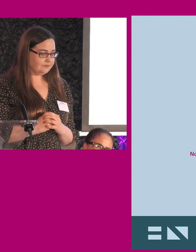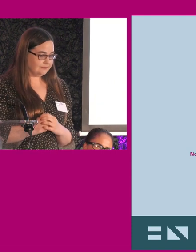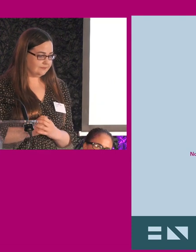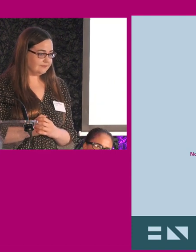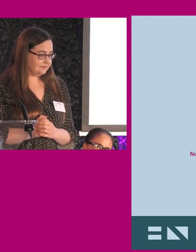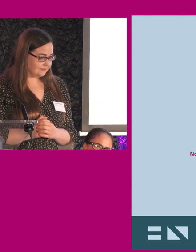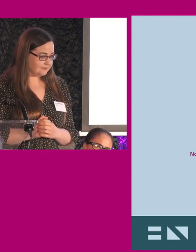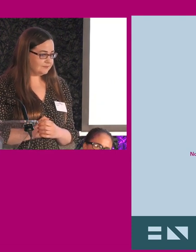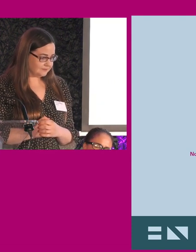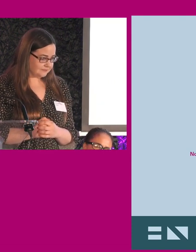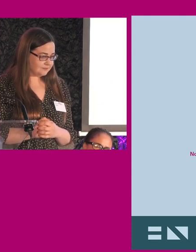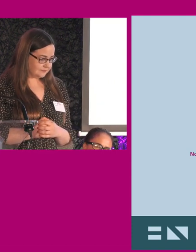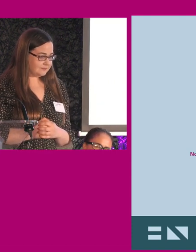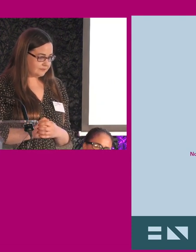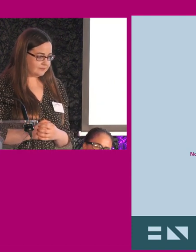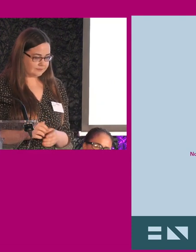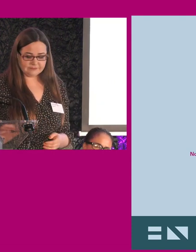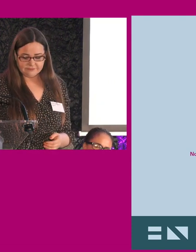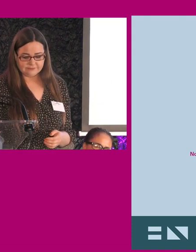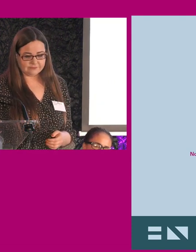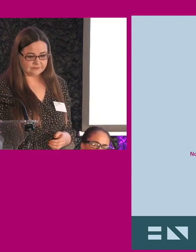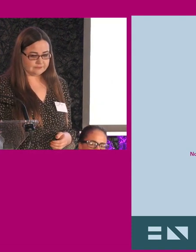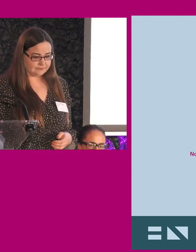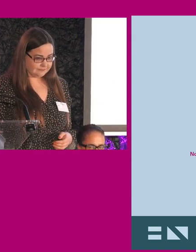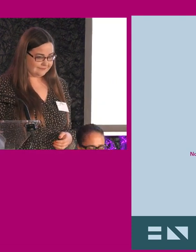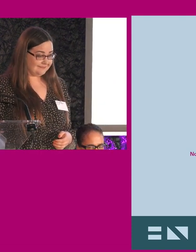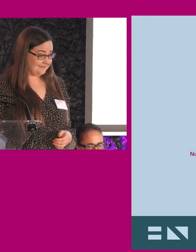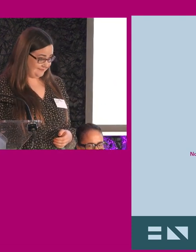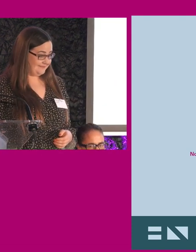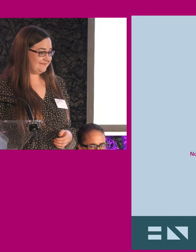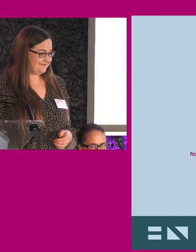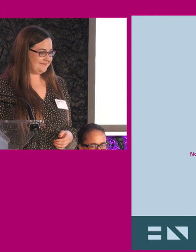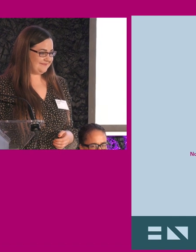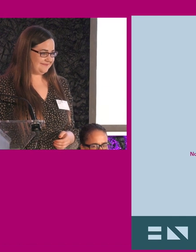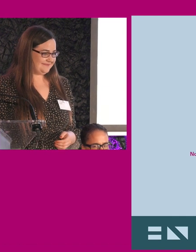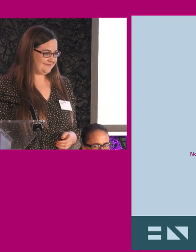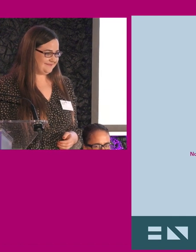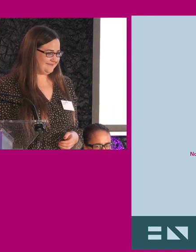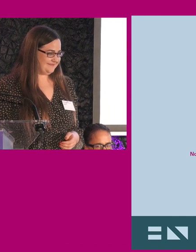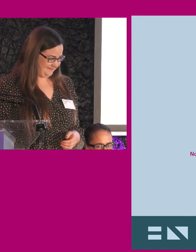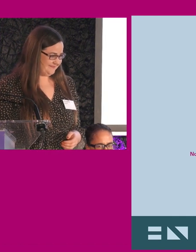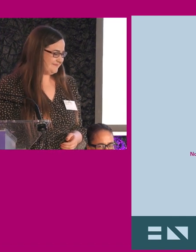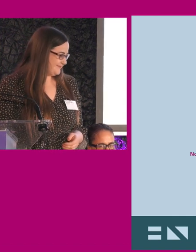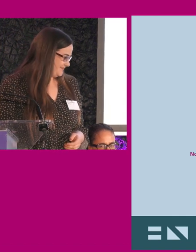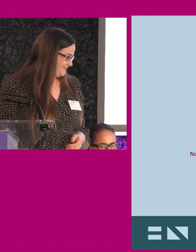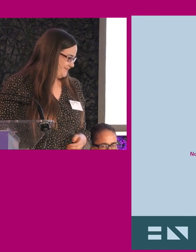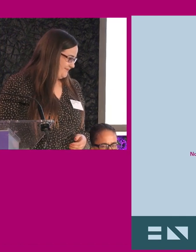There was a bit of a confluence in whether they were accepting these adjustments to be made for disabled people or not.